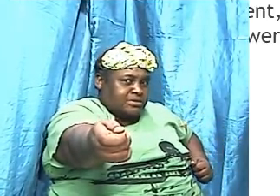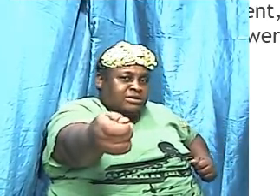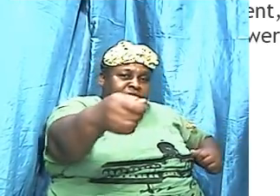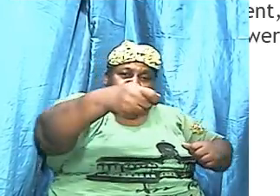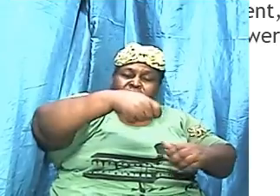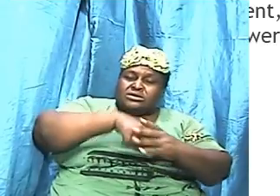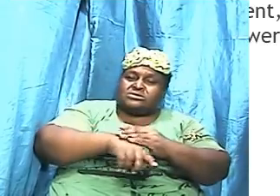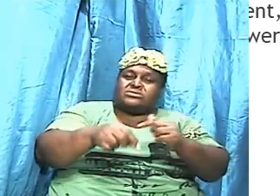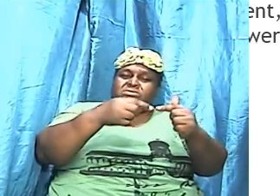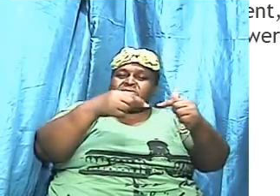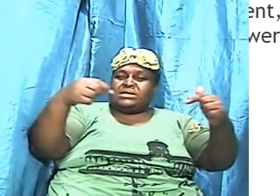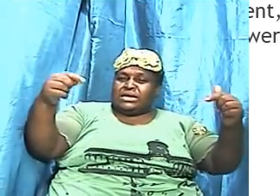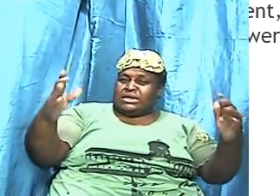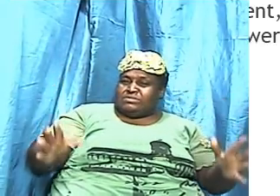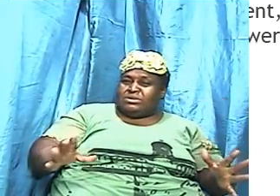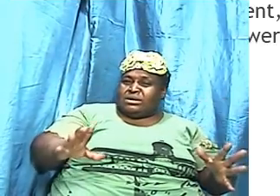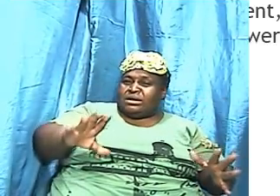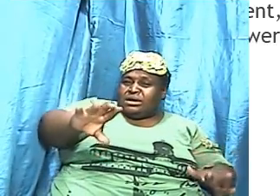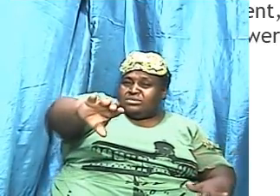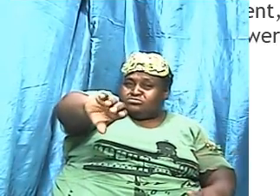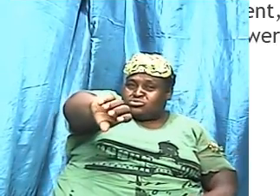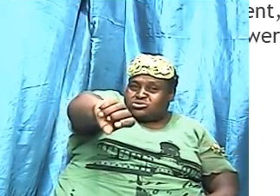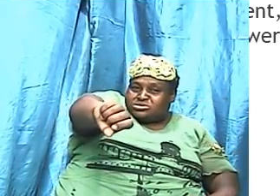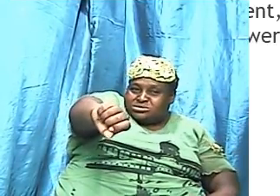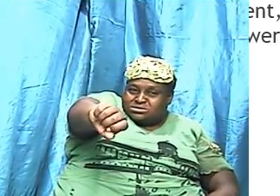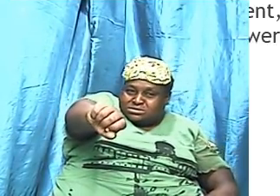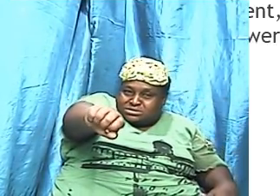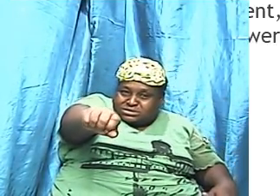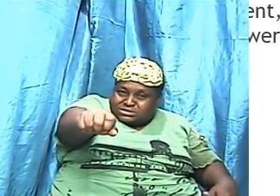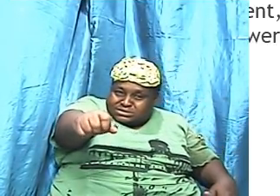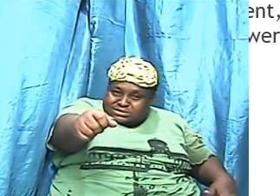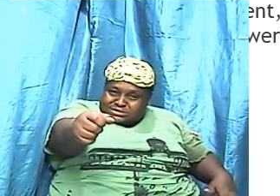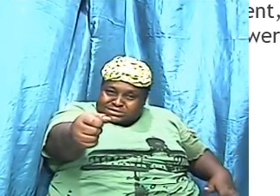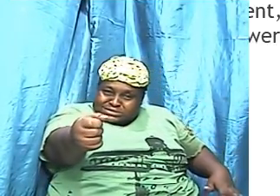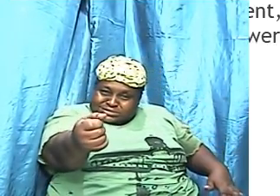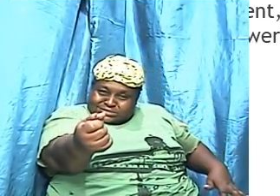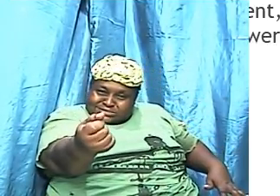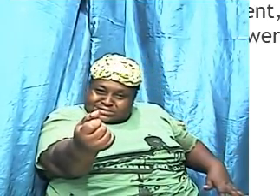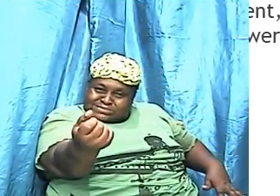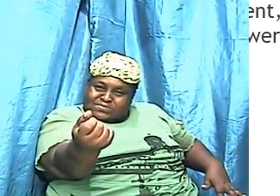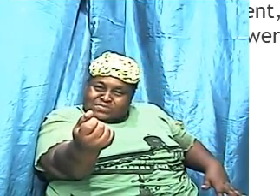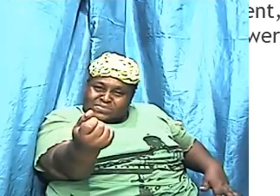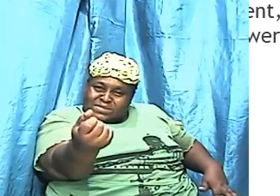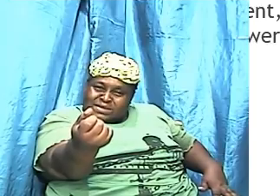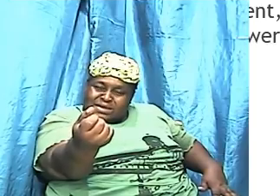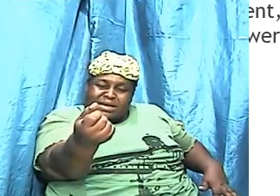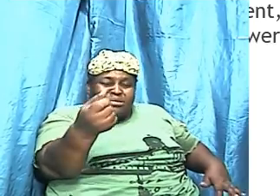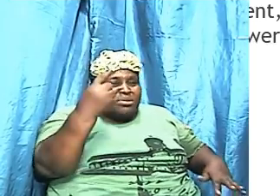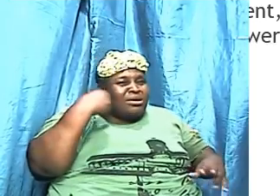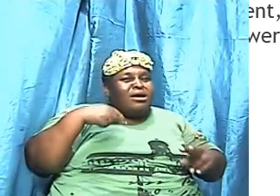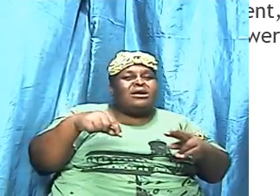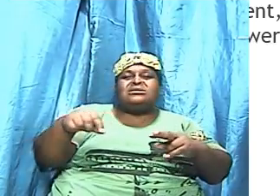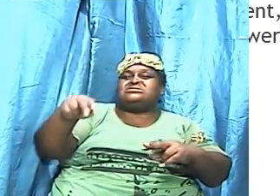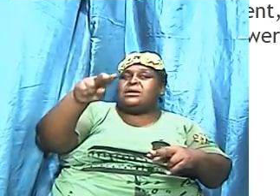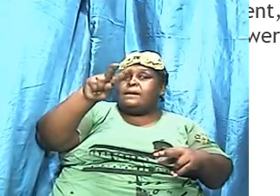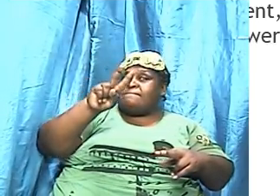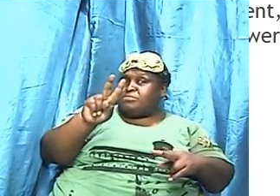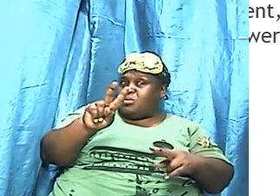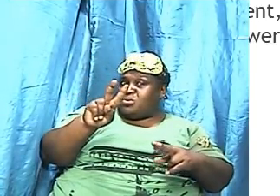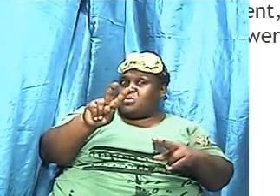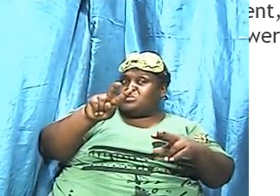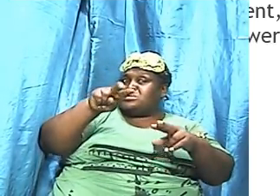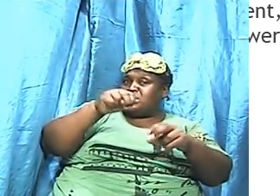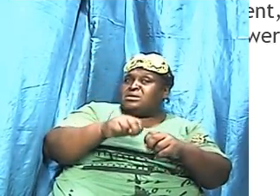he turns that sword. And because both edges, because both